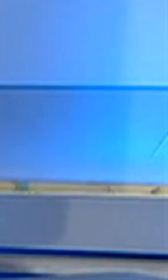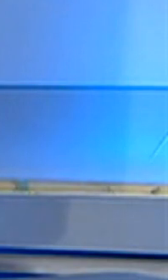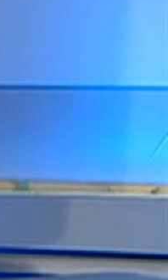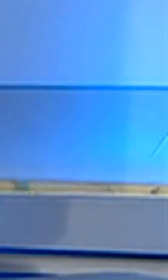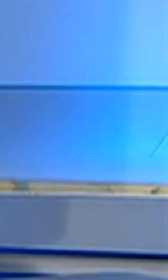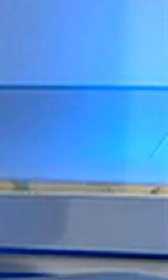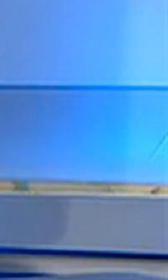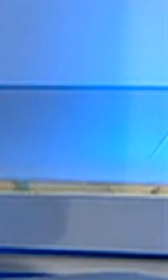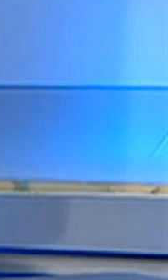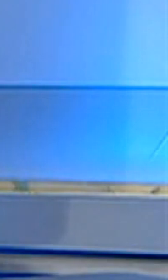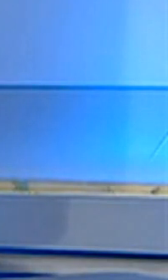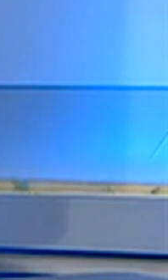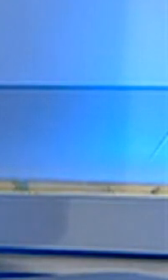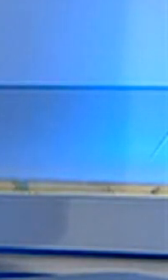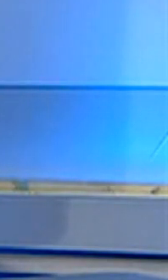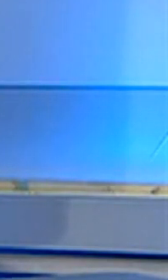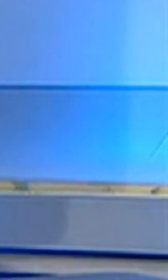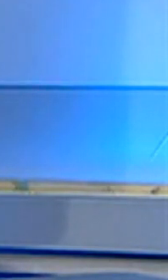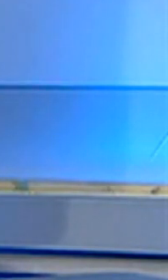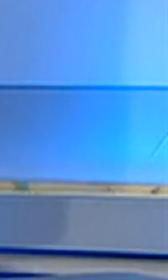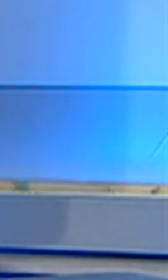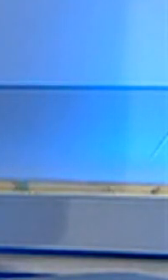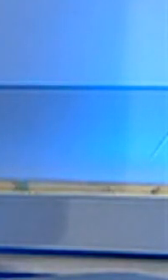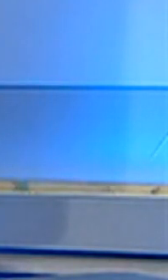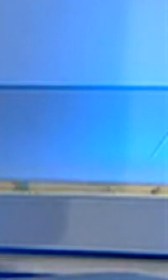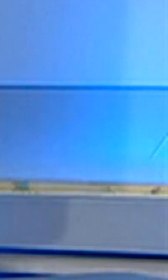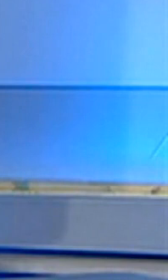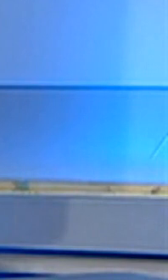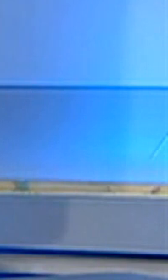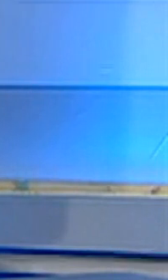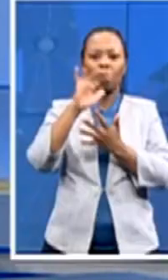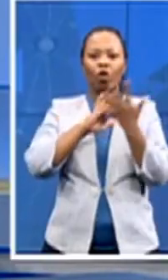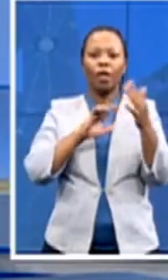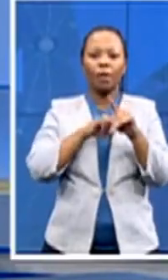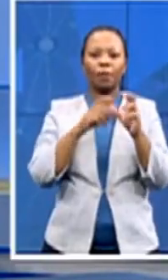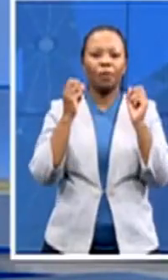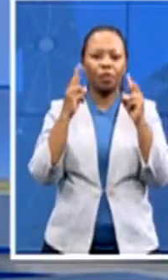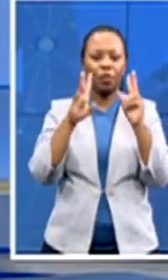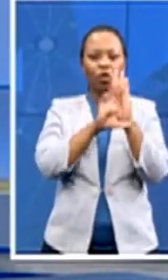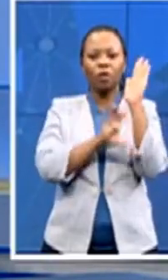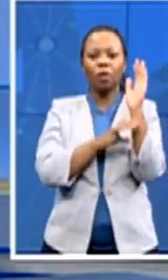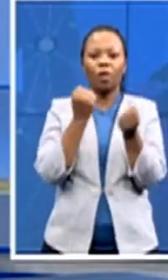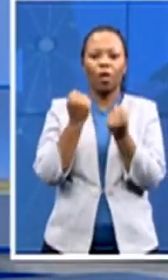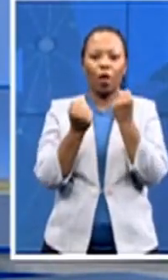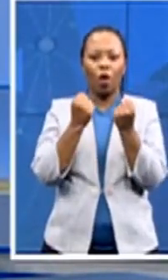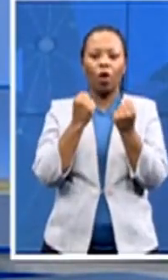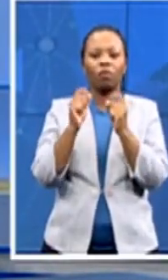Alright, these are your top stories at 12 o'clock the Constitutional Court has issued directives to legal teams of former President